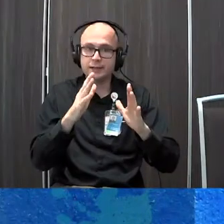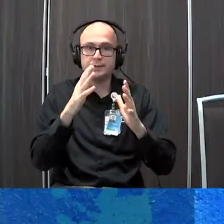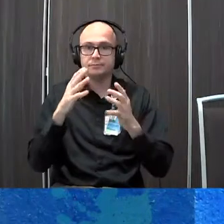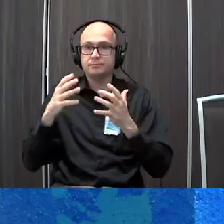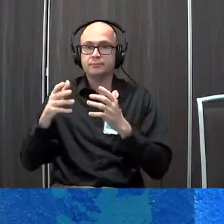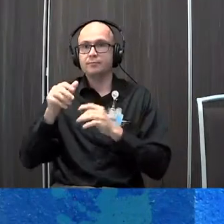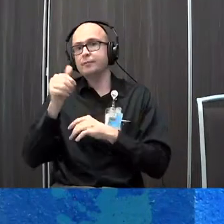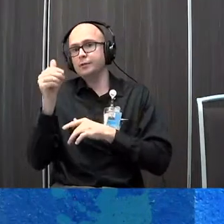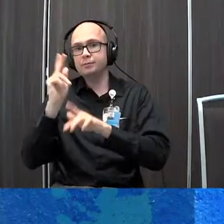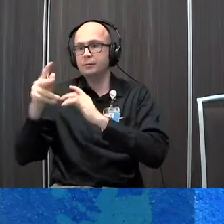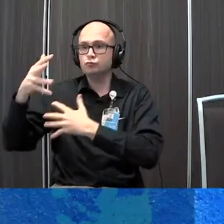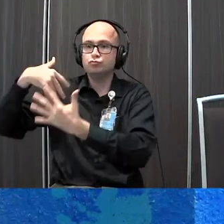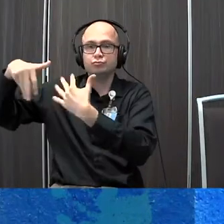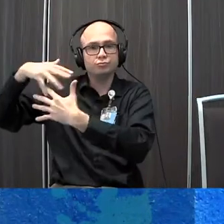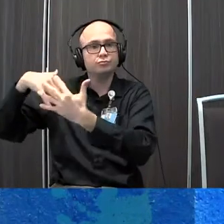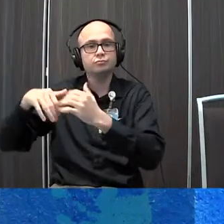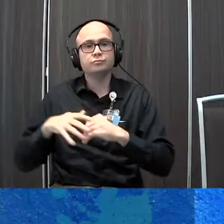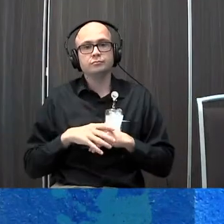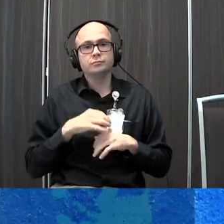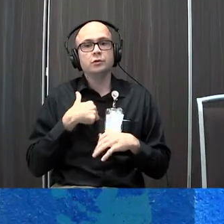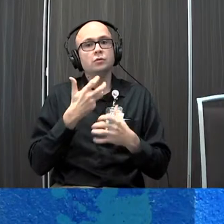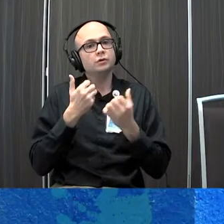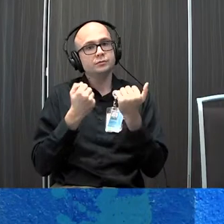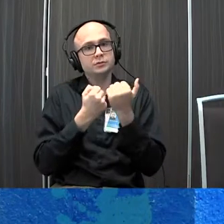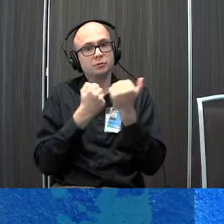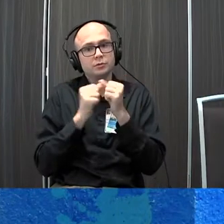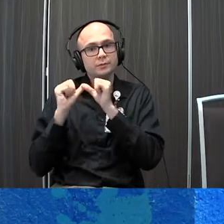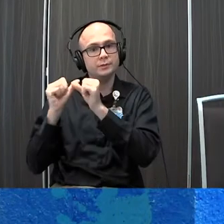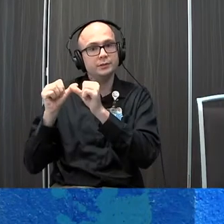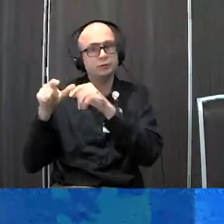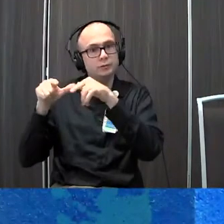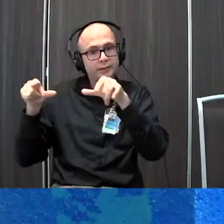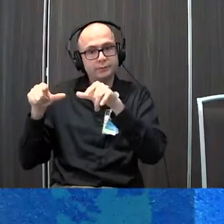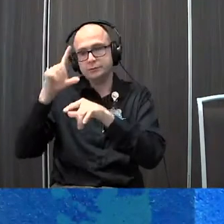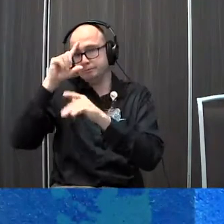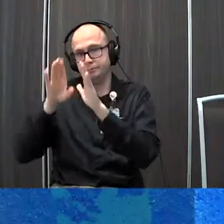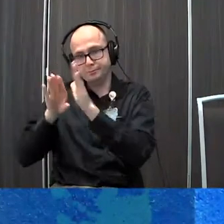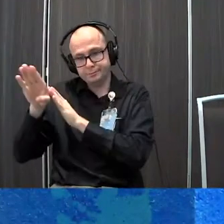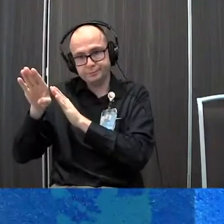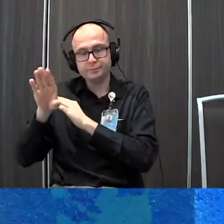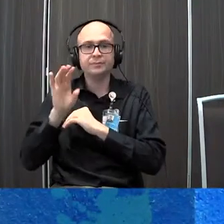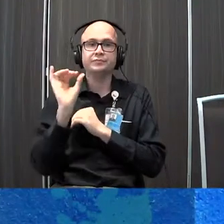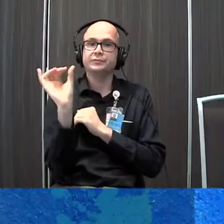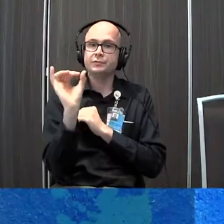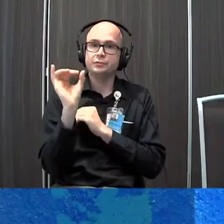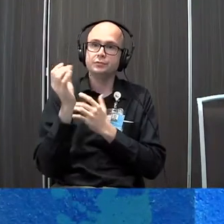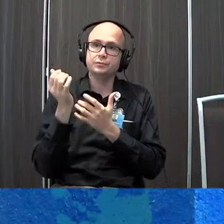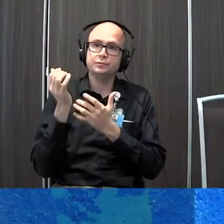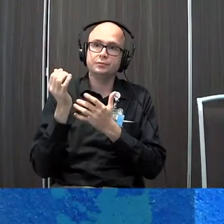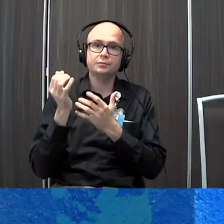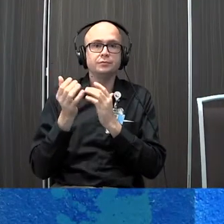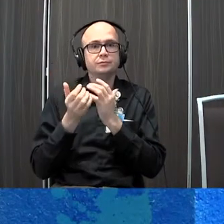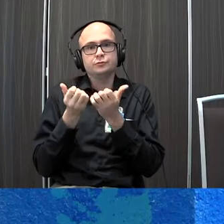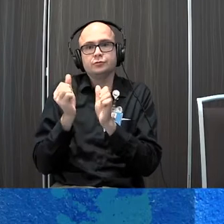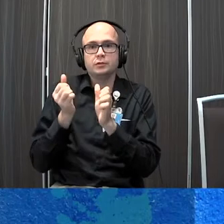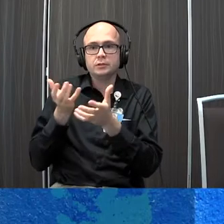interaction and engagement with others and we want to support continued language and cognitive development as well as give them an ability to communicate